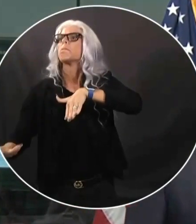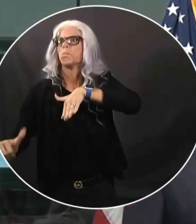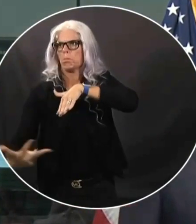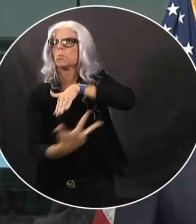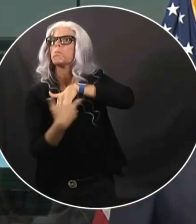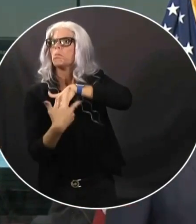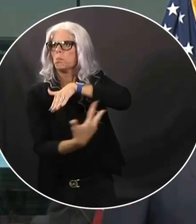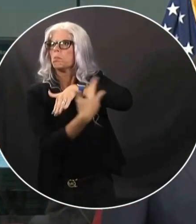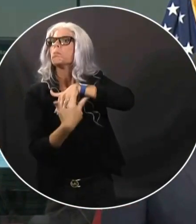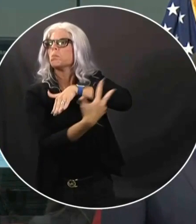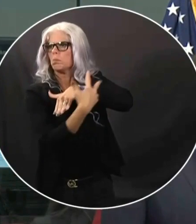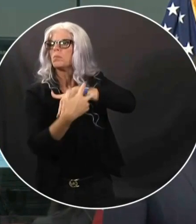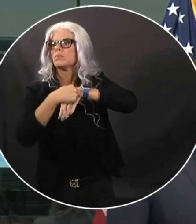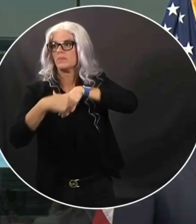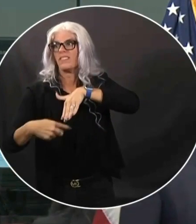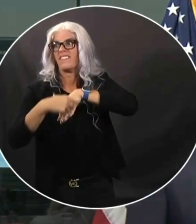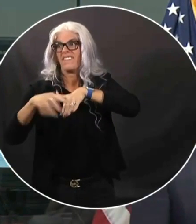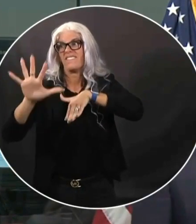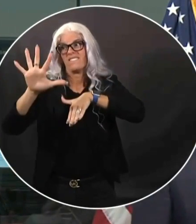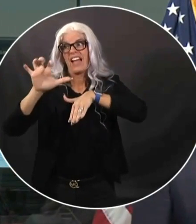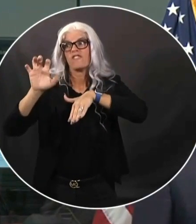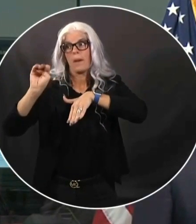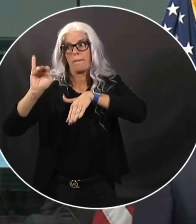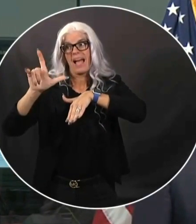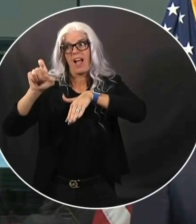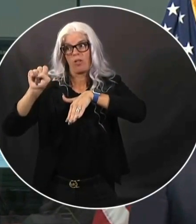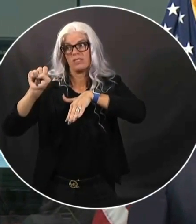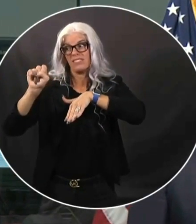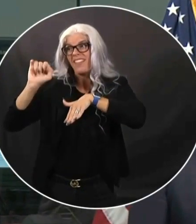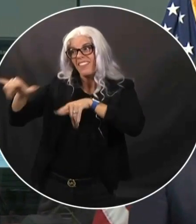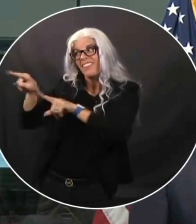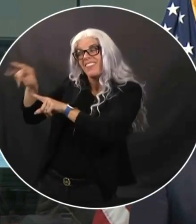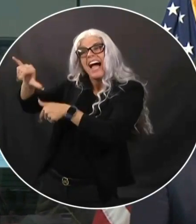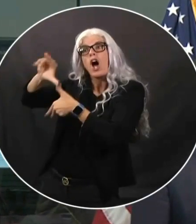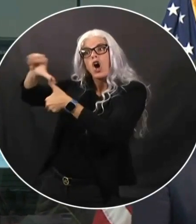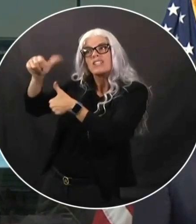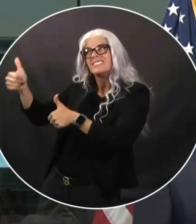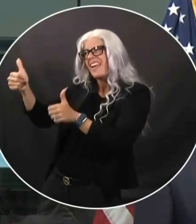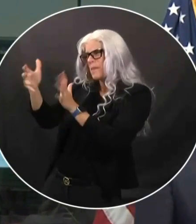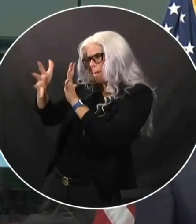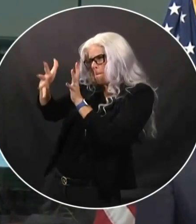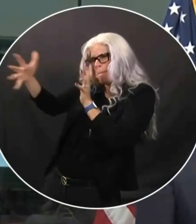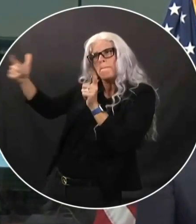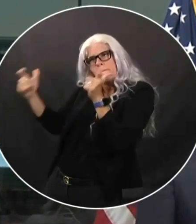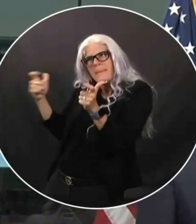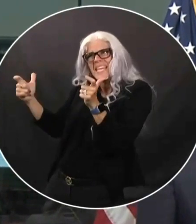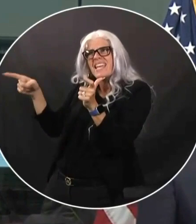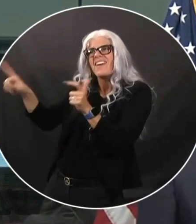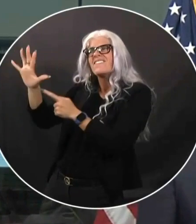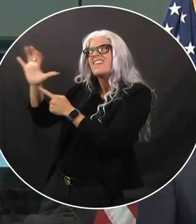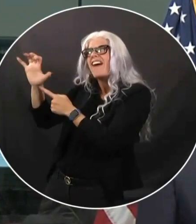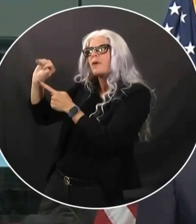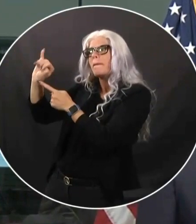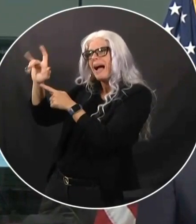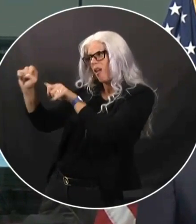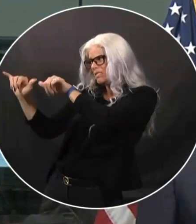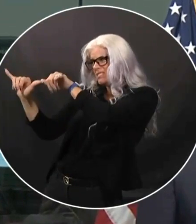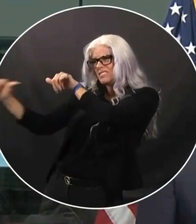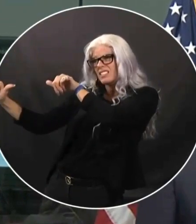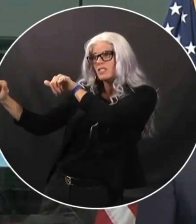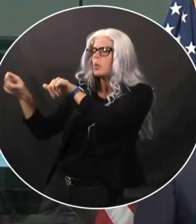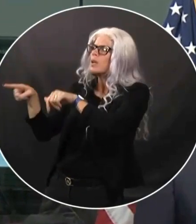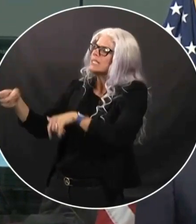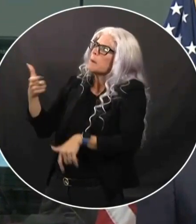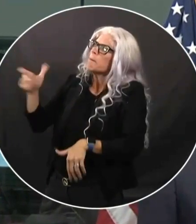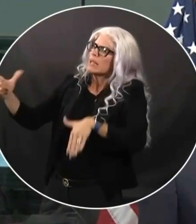is about a 500 mile wide storm. It's going to have some impacts on the other side. However, if we have that, Admiral Brendan McPherson will be here